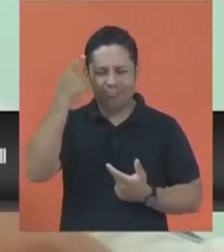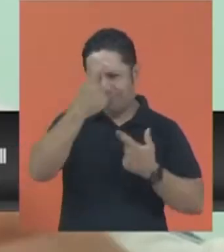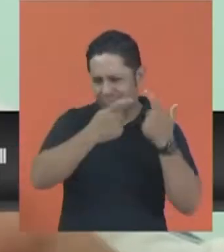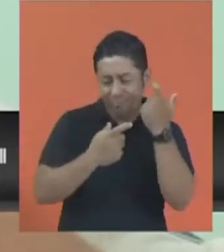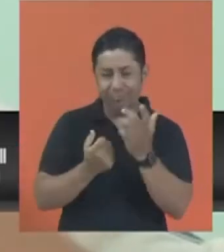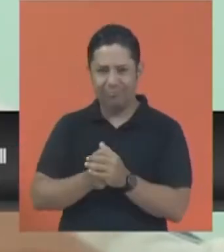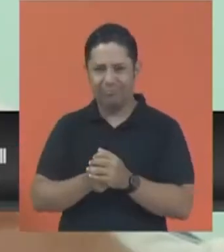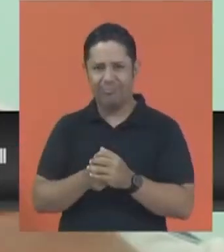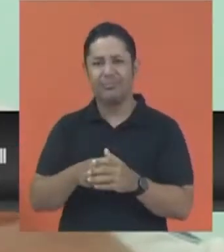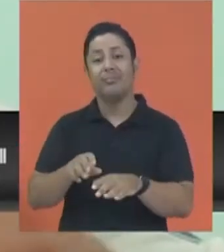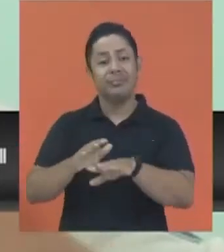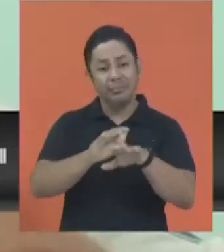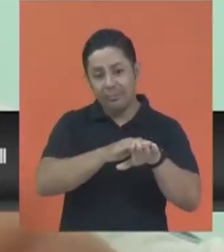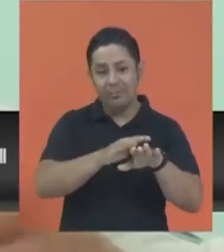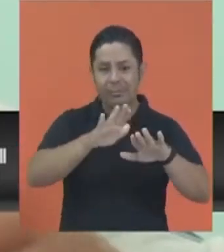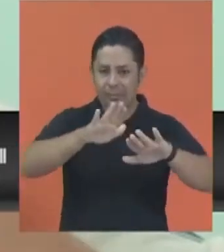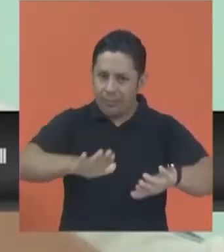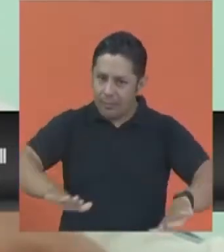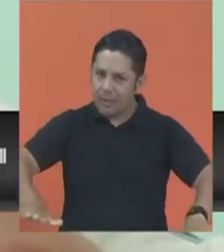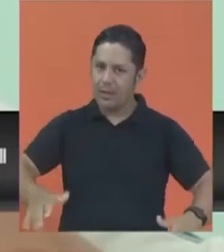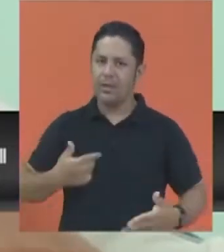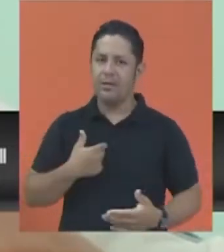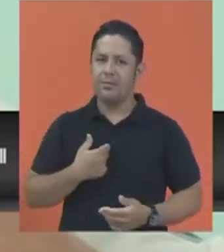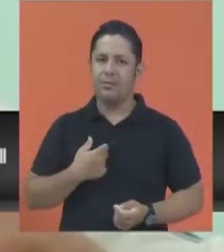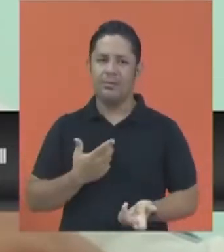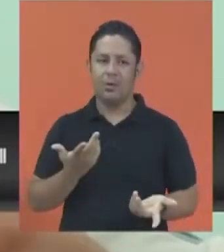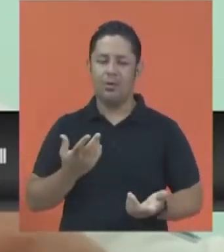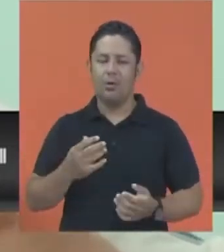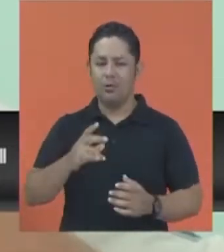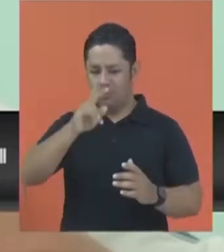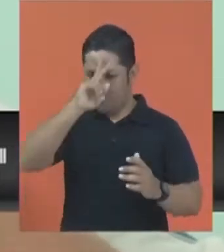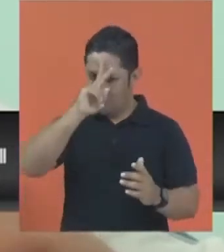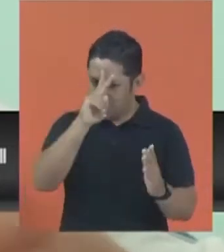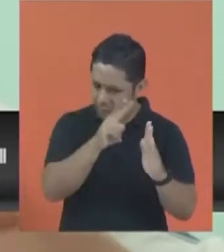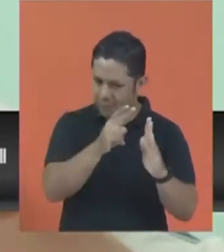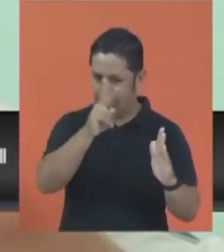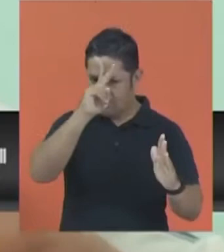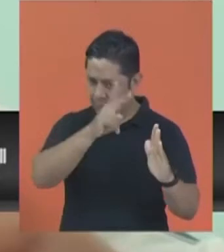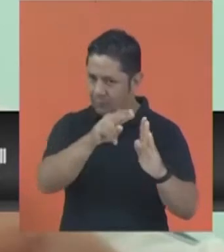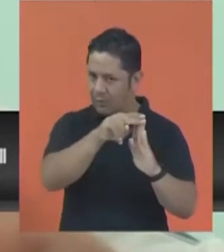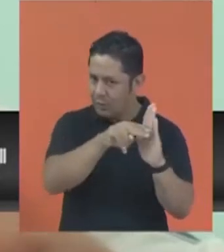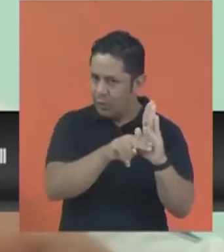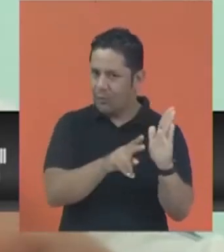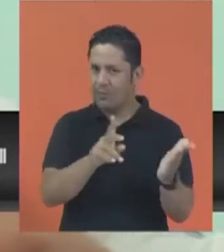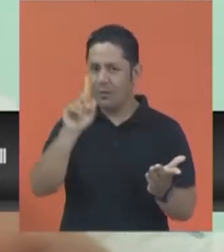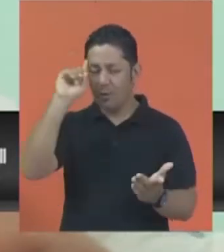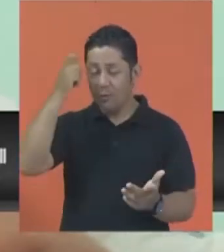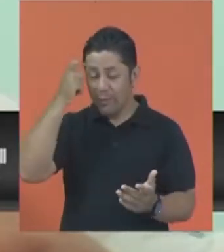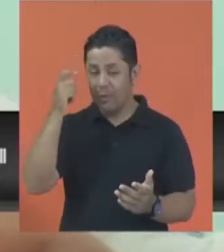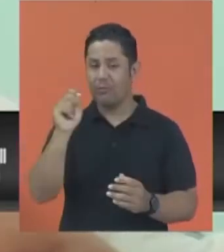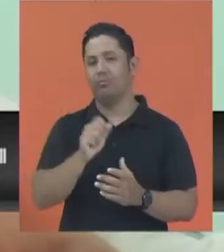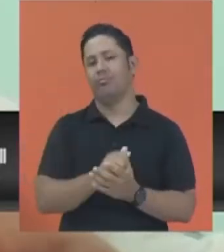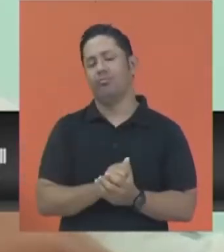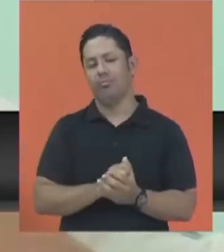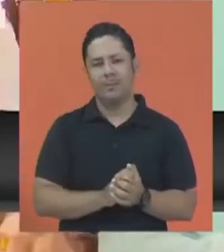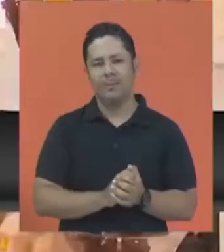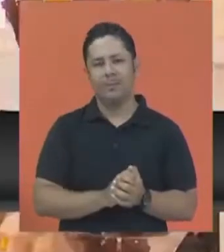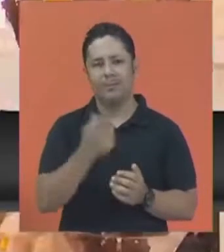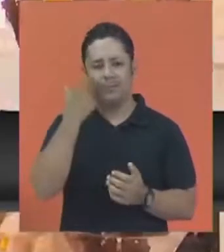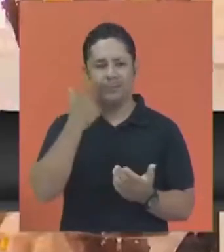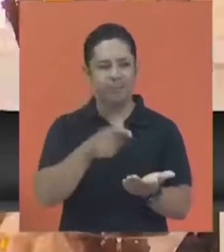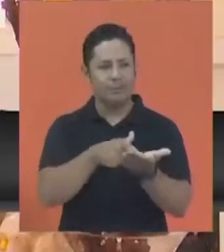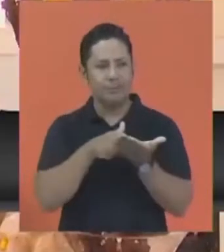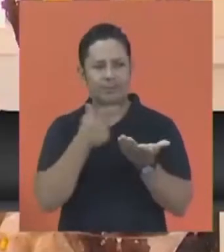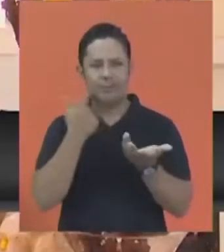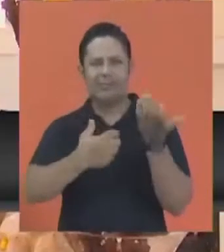responsible. But today the invitation is to be calm, prudent, and to fulfill the regulations established by the departmental government. I